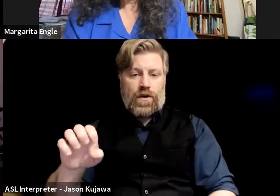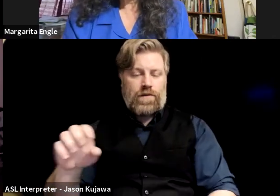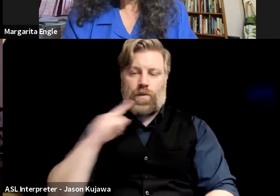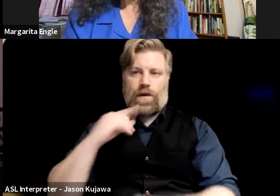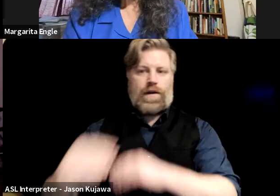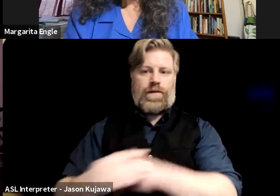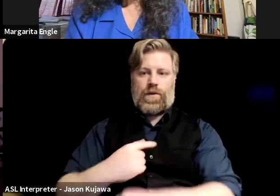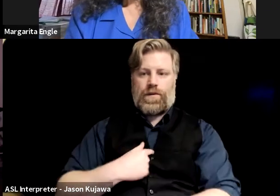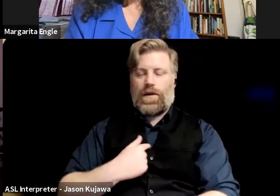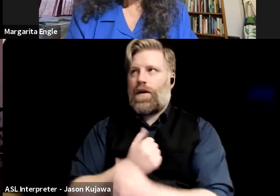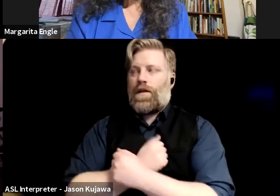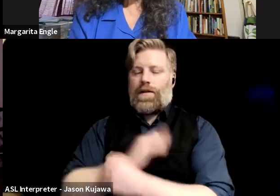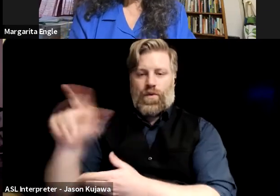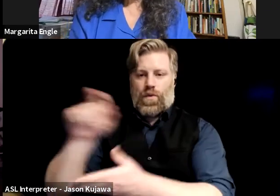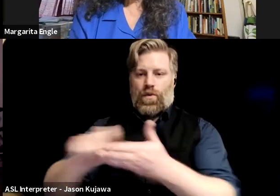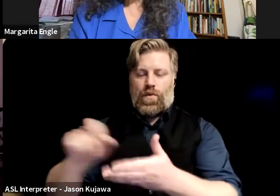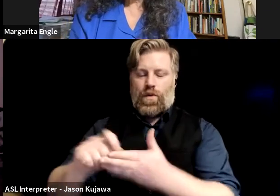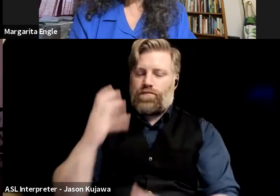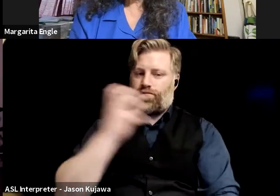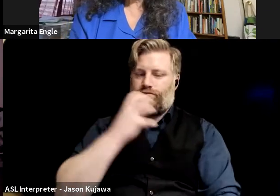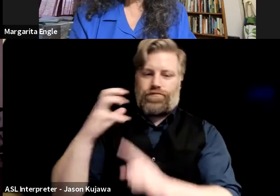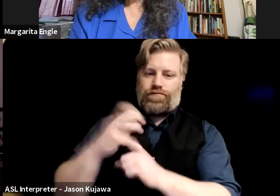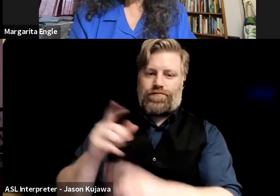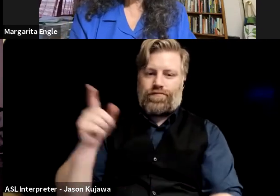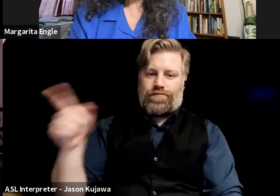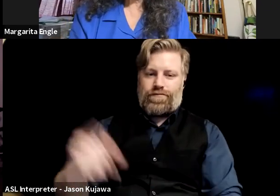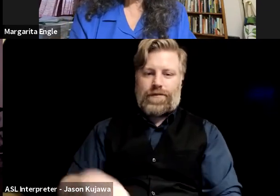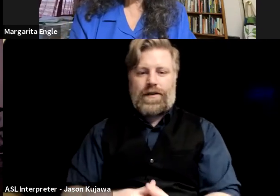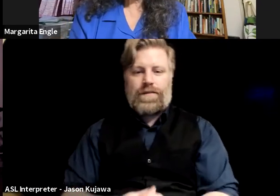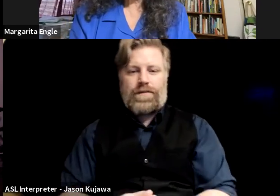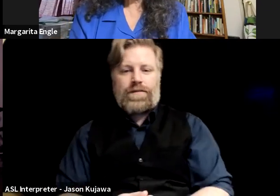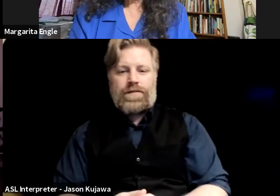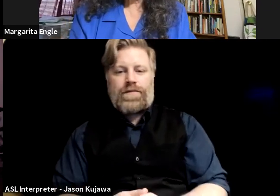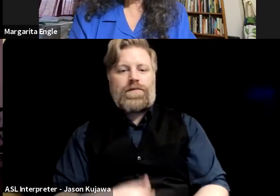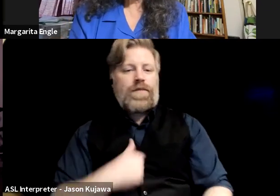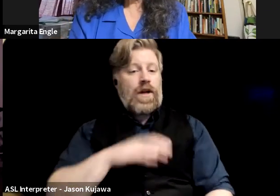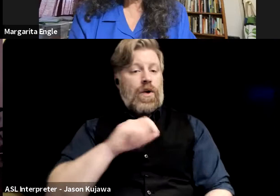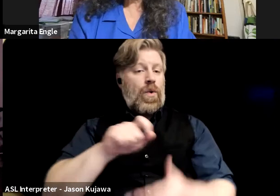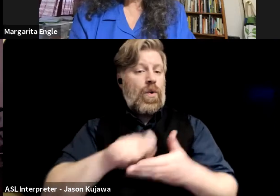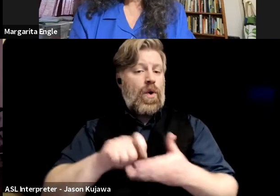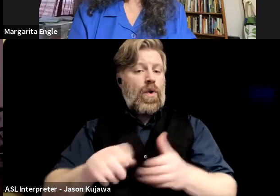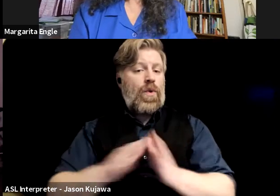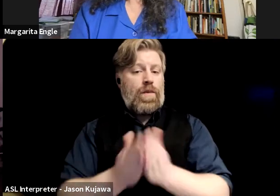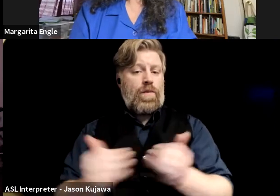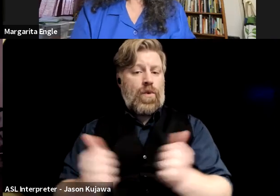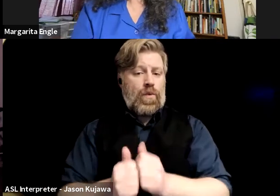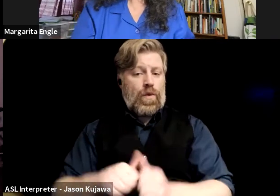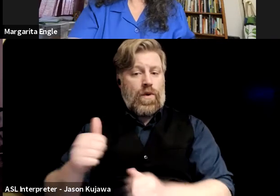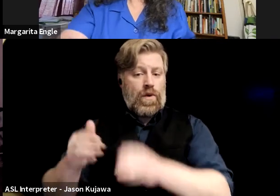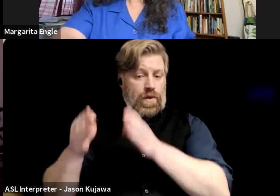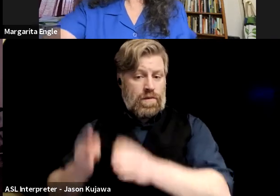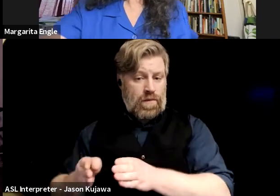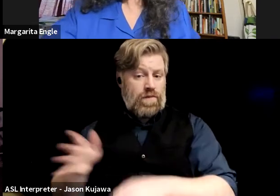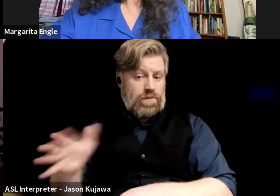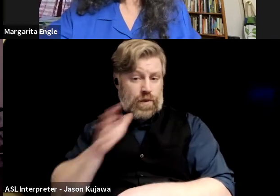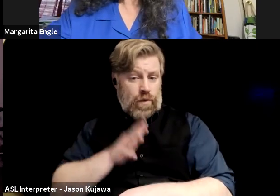incredible writer, um, and while Lupe Garcia McCall, who's, I've just recently, uh, co-authored a book with, um, all of her work just, like,